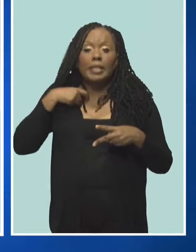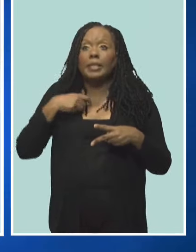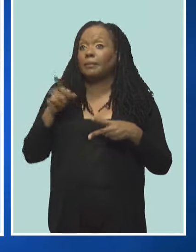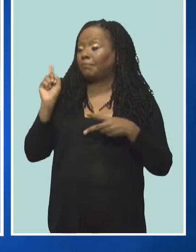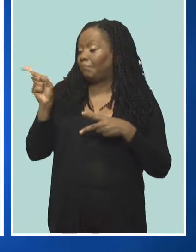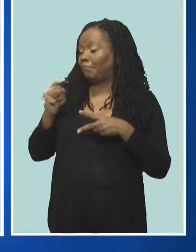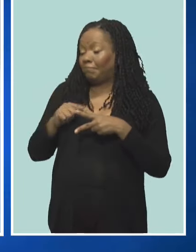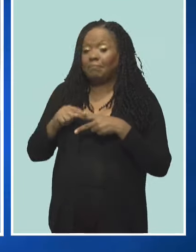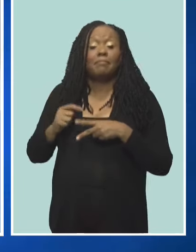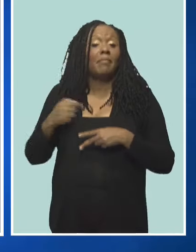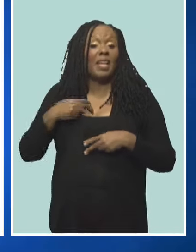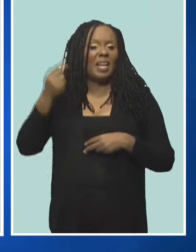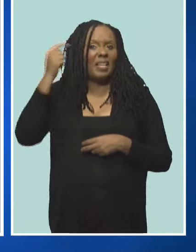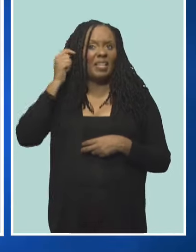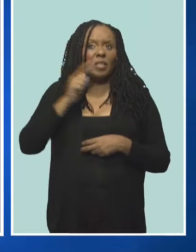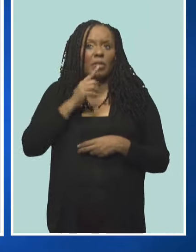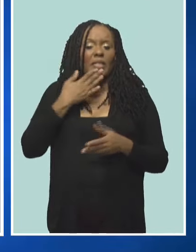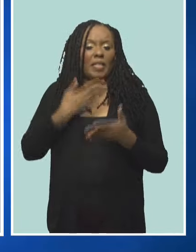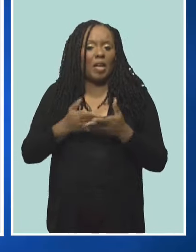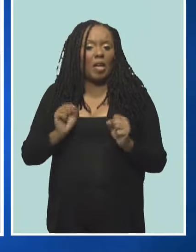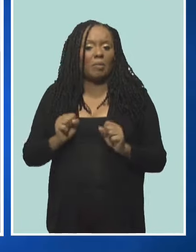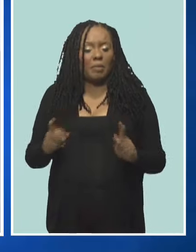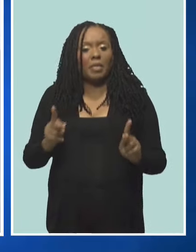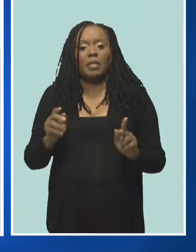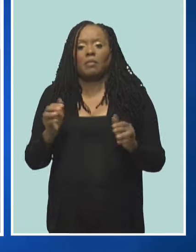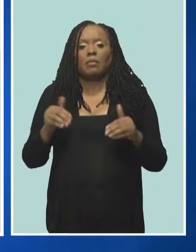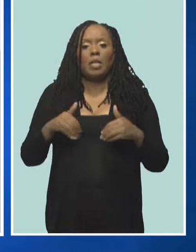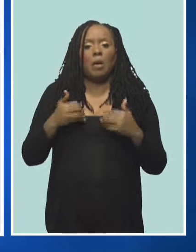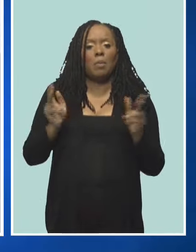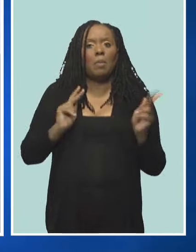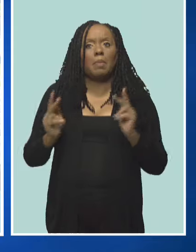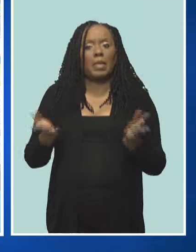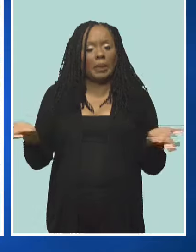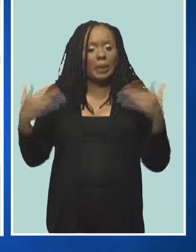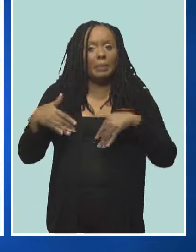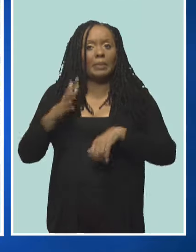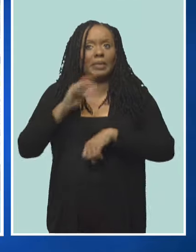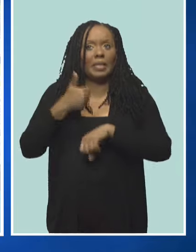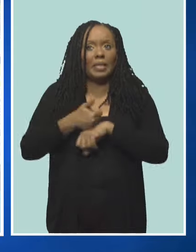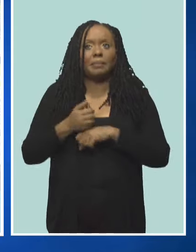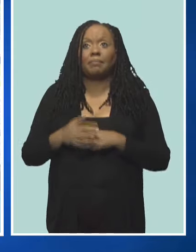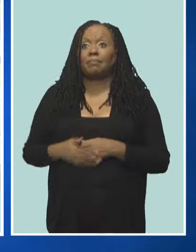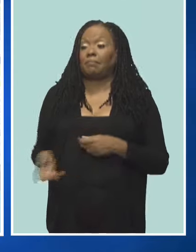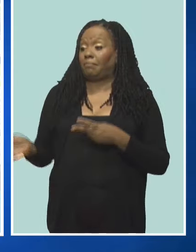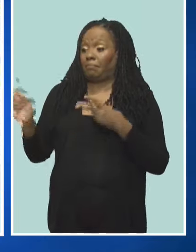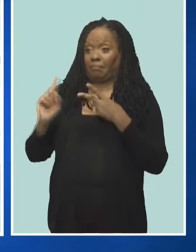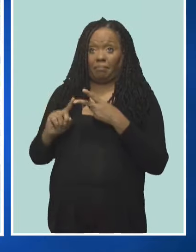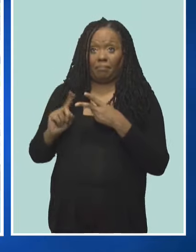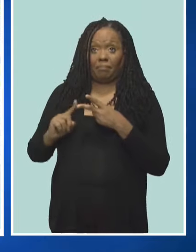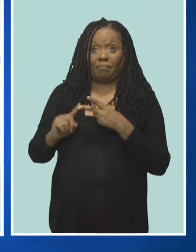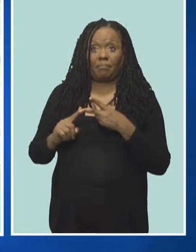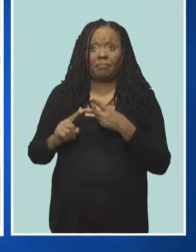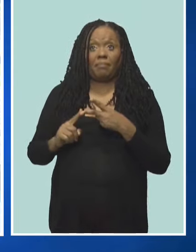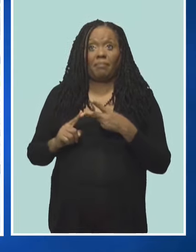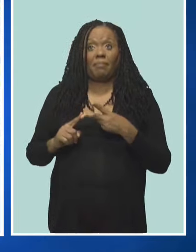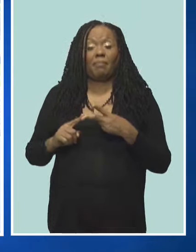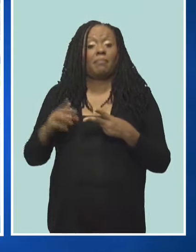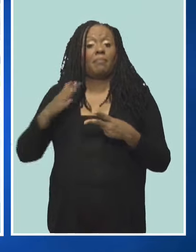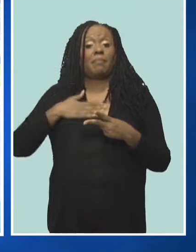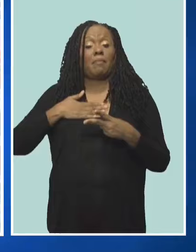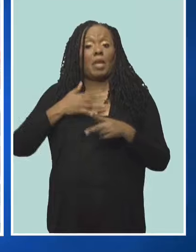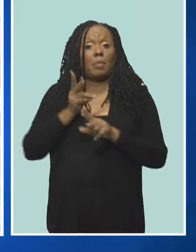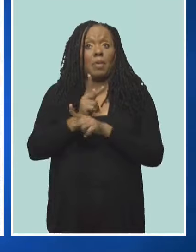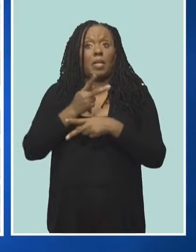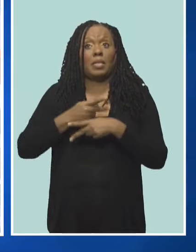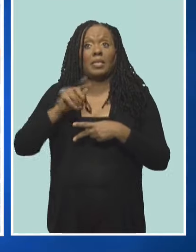for young entrepreneurs to just come out and showcase their work. We get to showcase our work all over the world, because, you know,